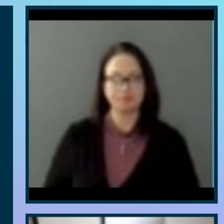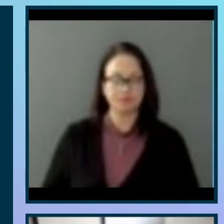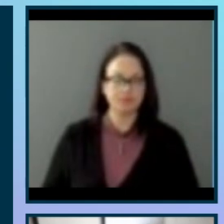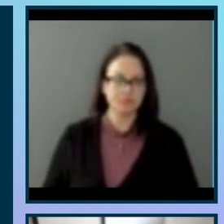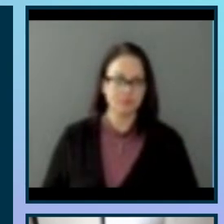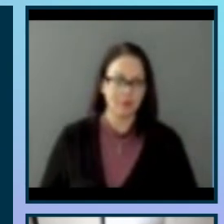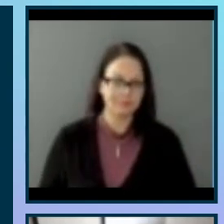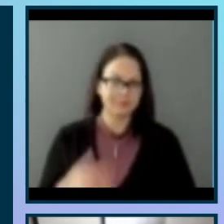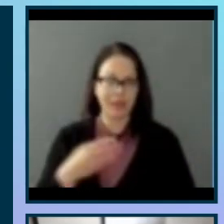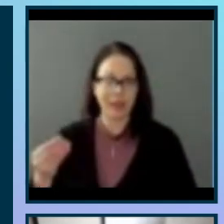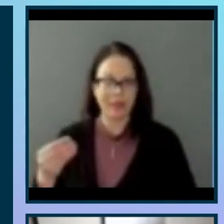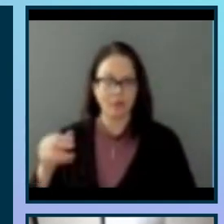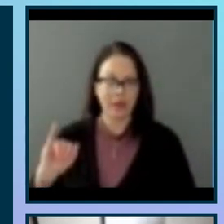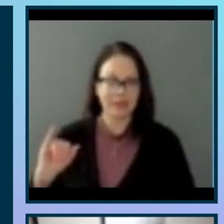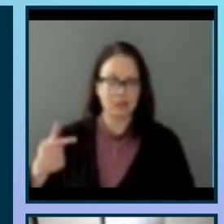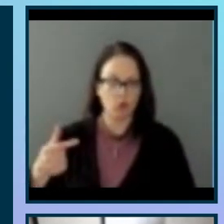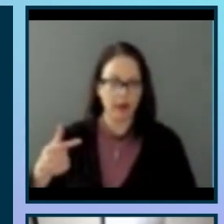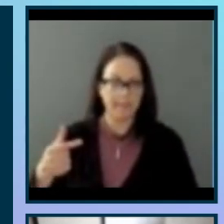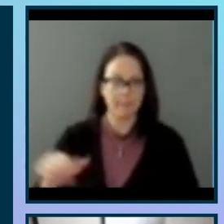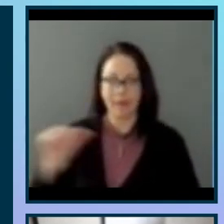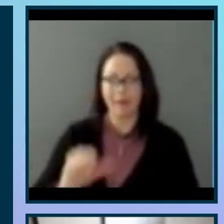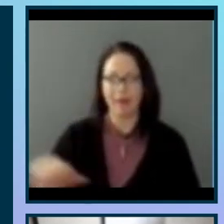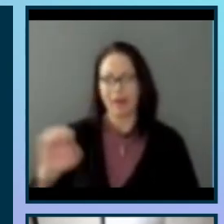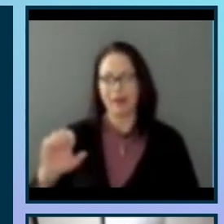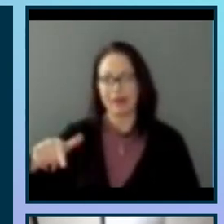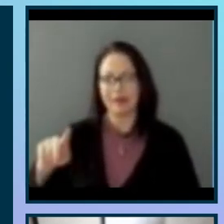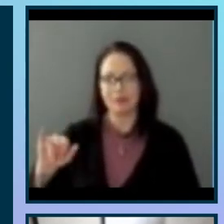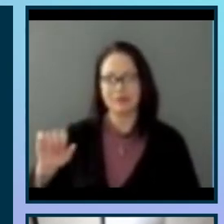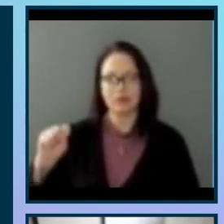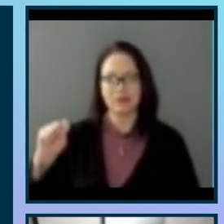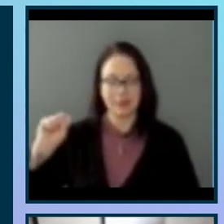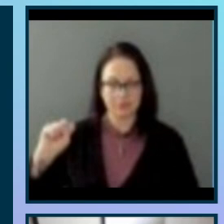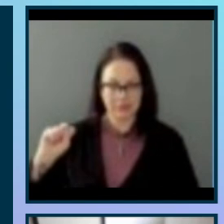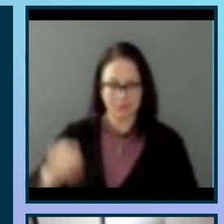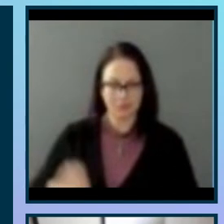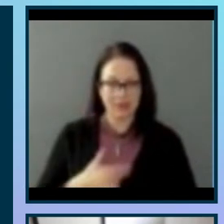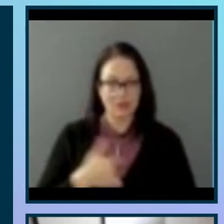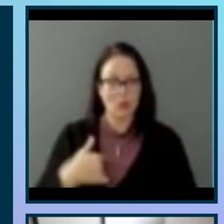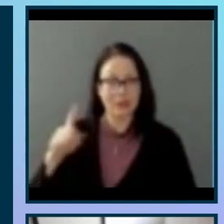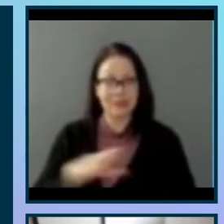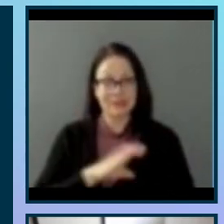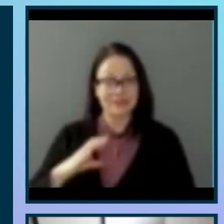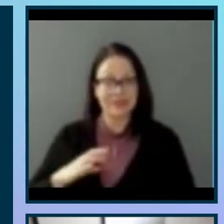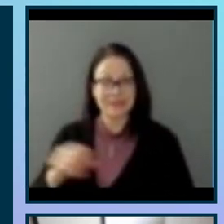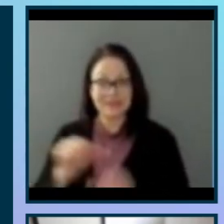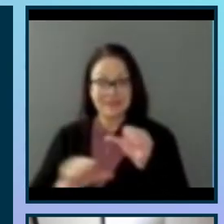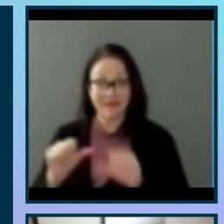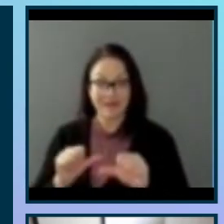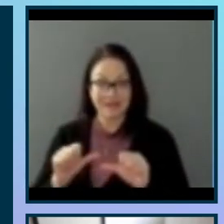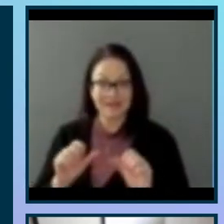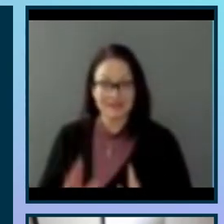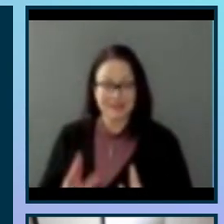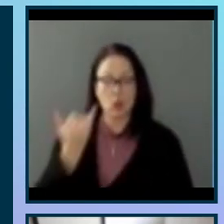And for Instagram, it's at Eclipse Soundscapes. So we need citizen scientists. So